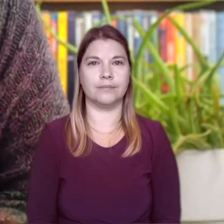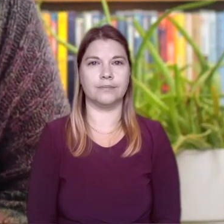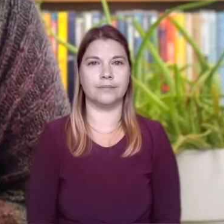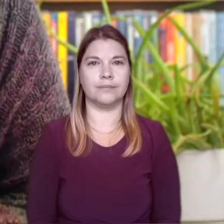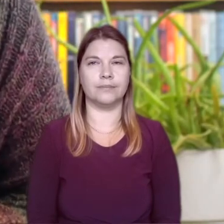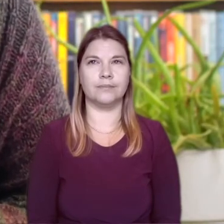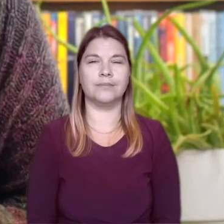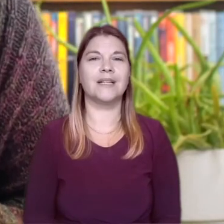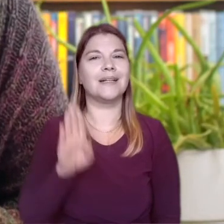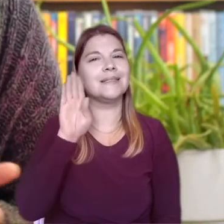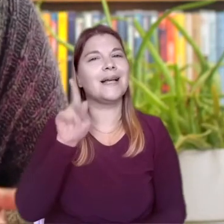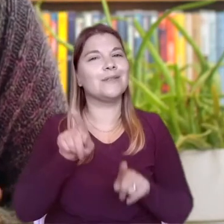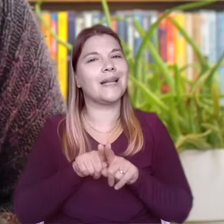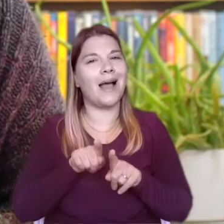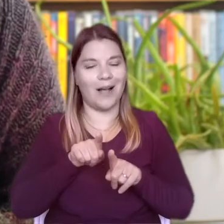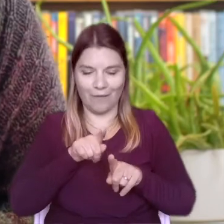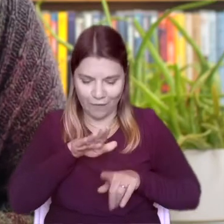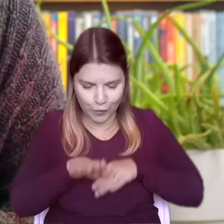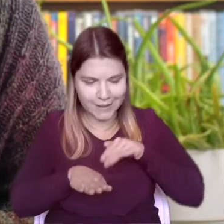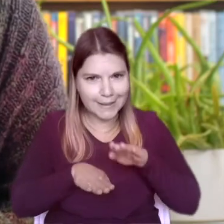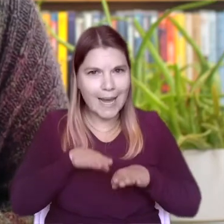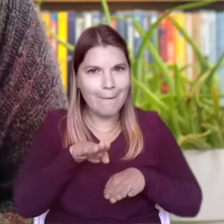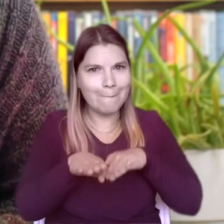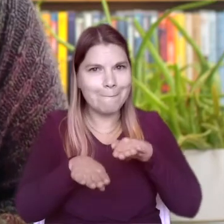It almost sounds like footsteps on a gravel path.